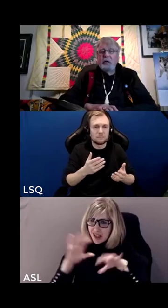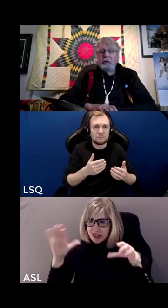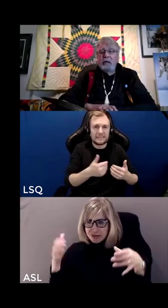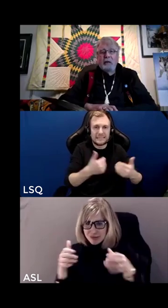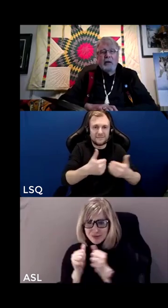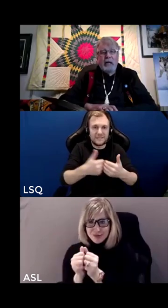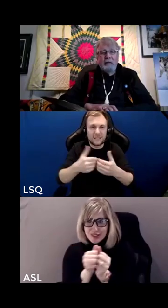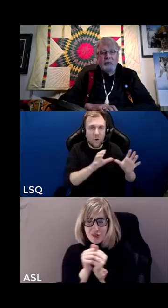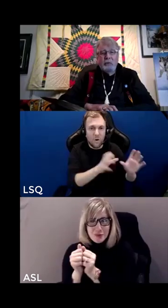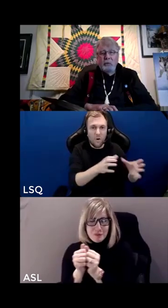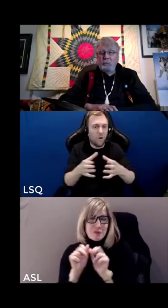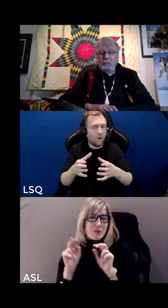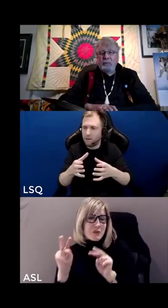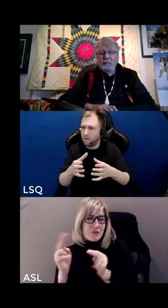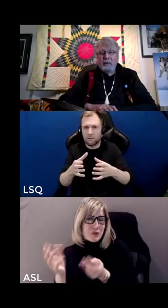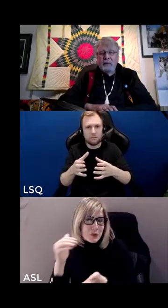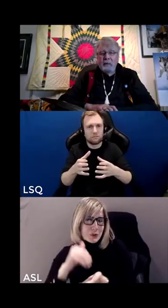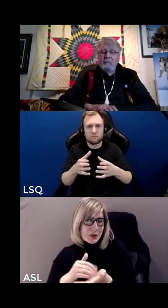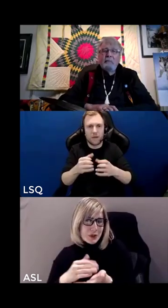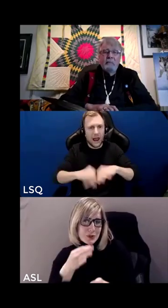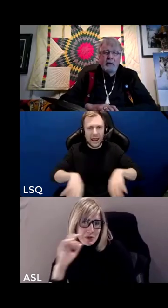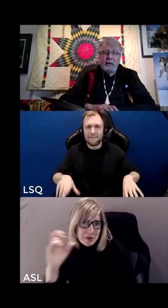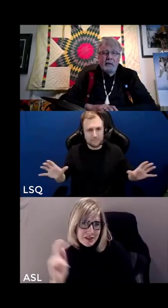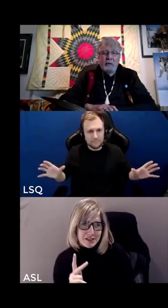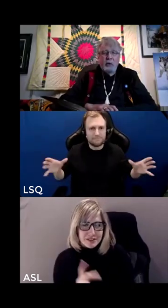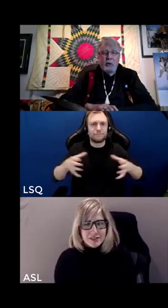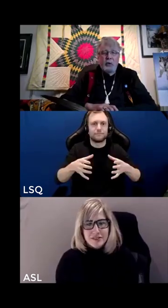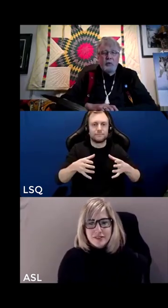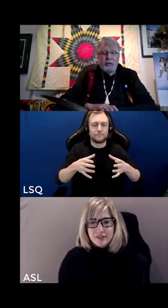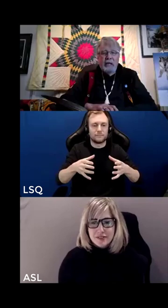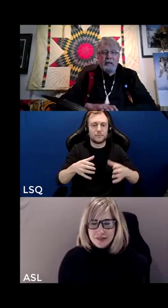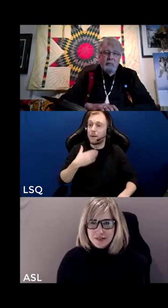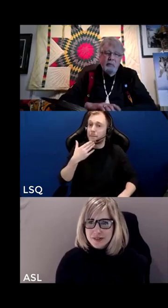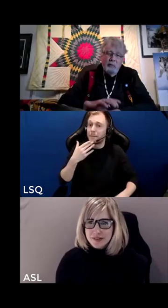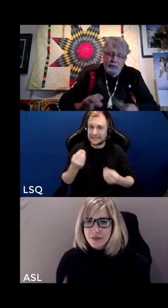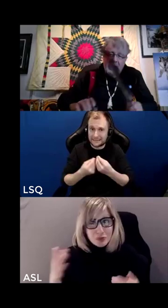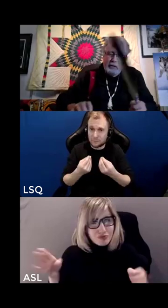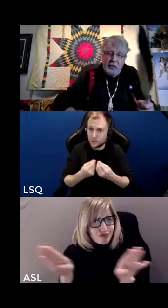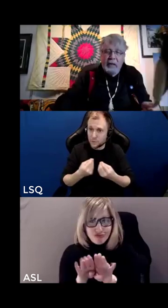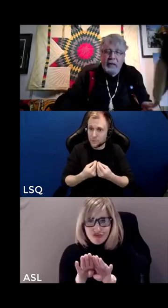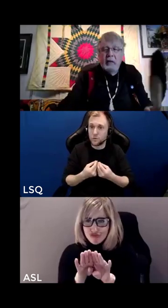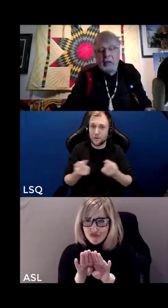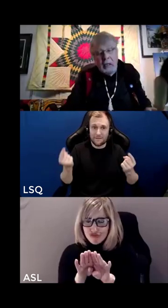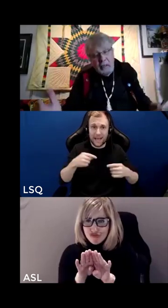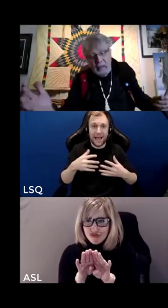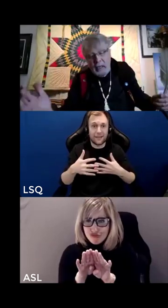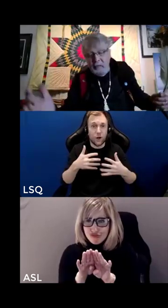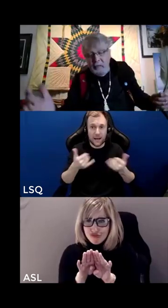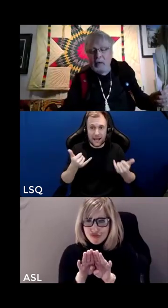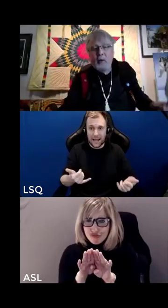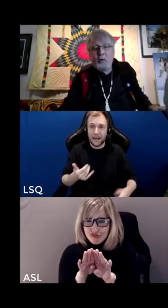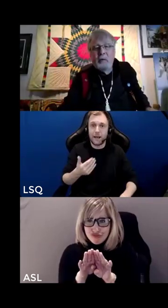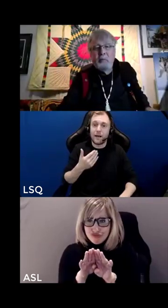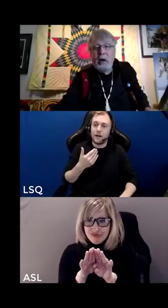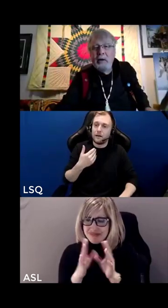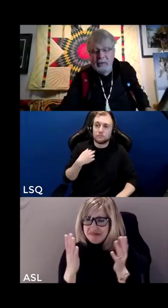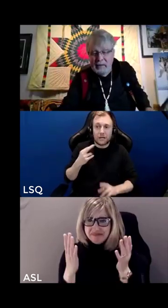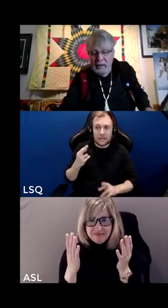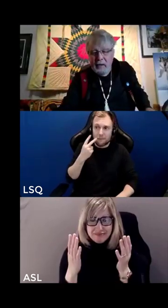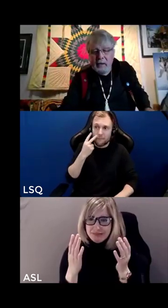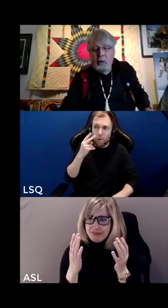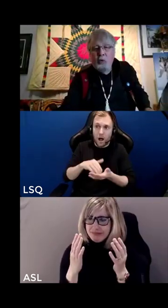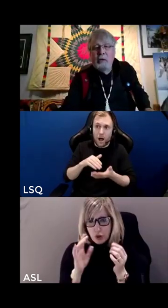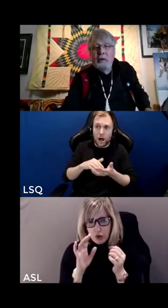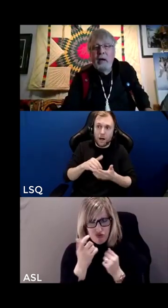our joining together again soon we'll close with that reflection as a in essence a closing prayer